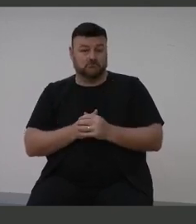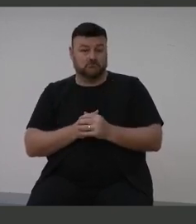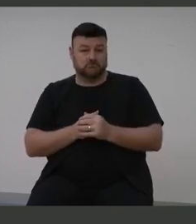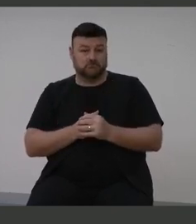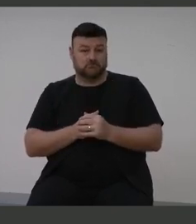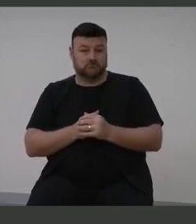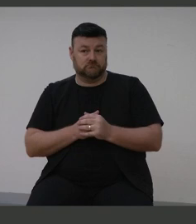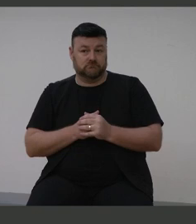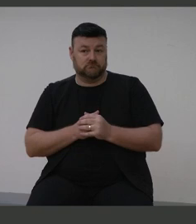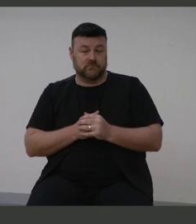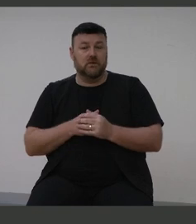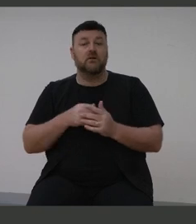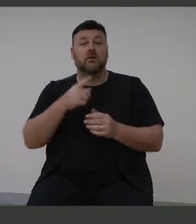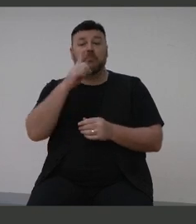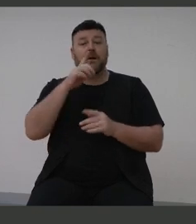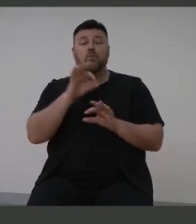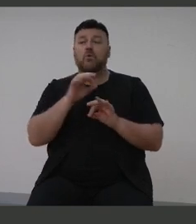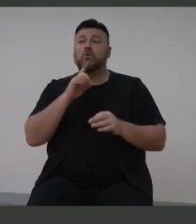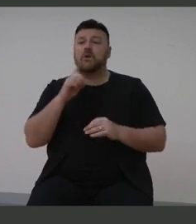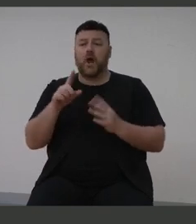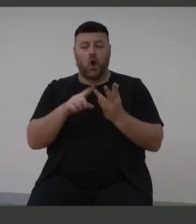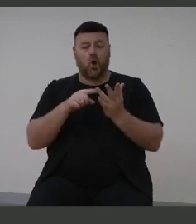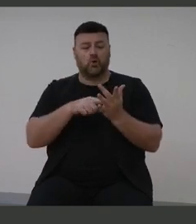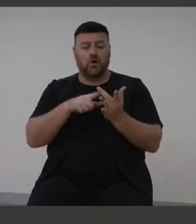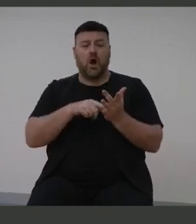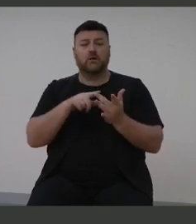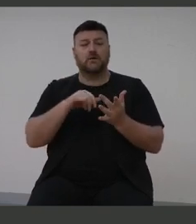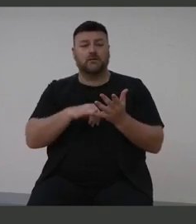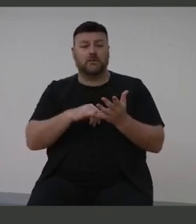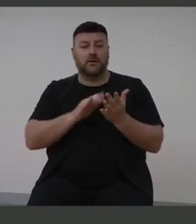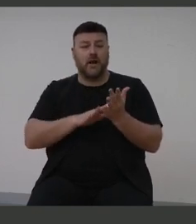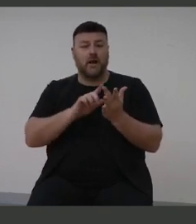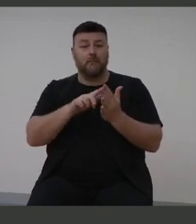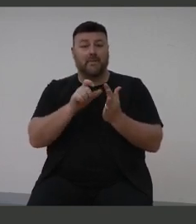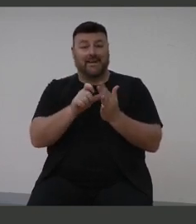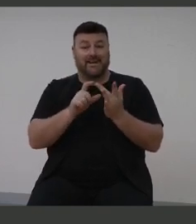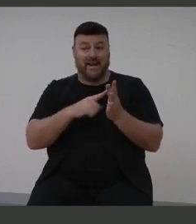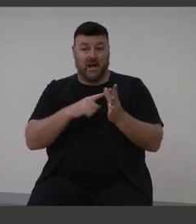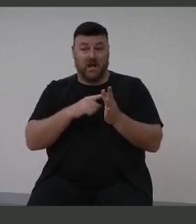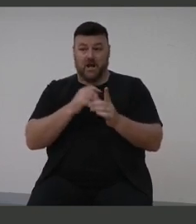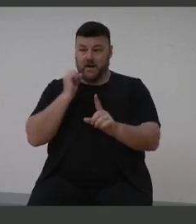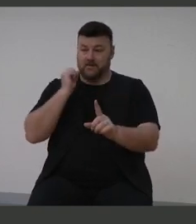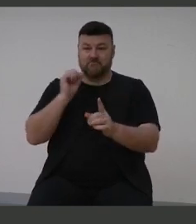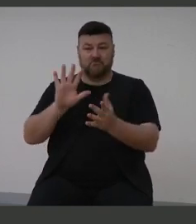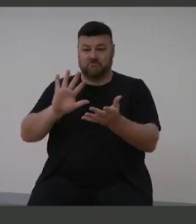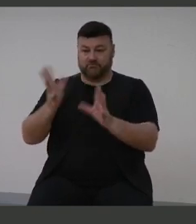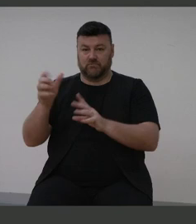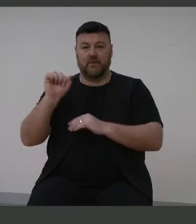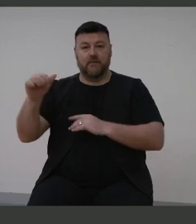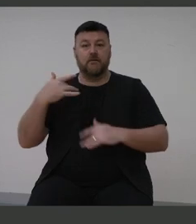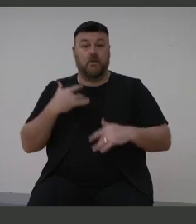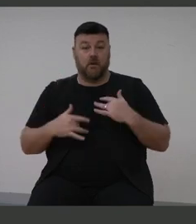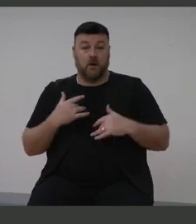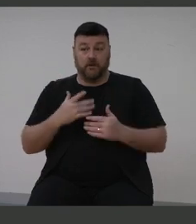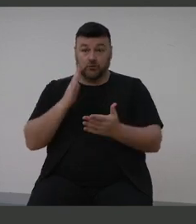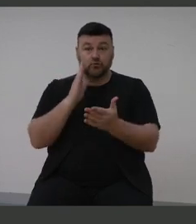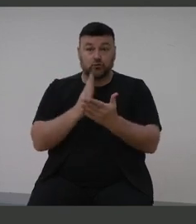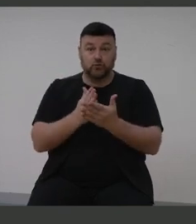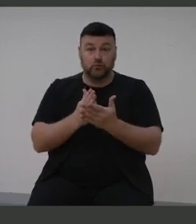has actually wrecked this person's life. And that's the reality of it. It's not a medical condition. It's not an operation. It's wrecking someone's life.